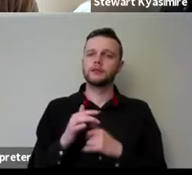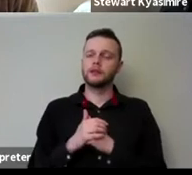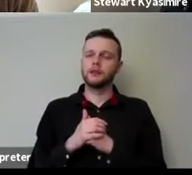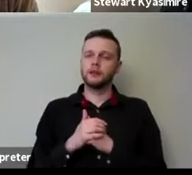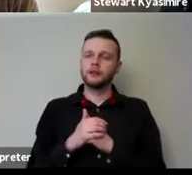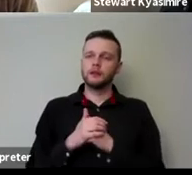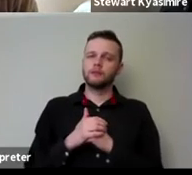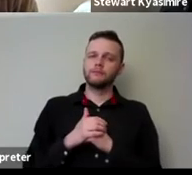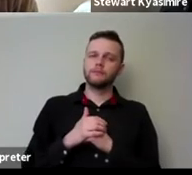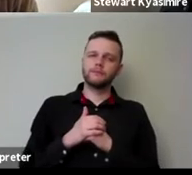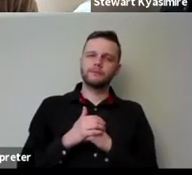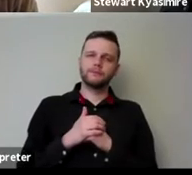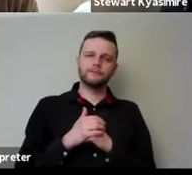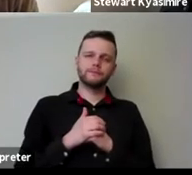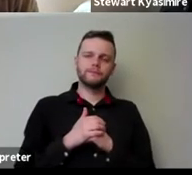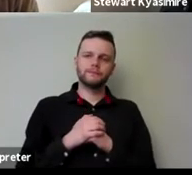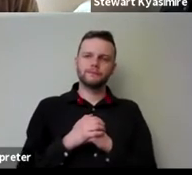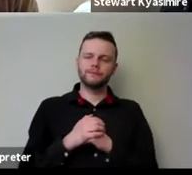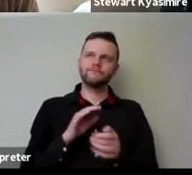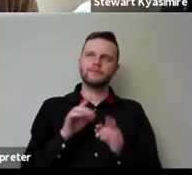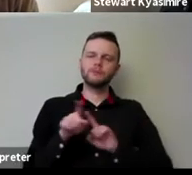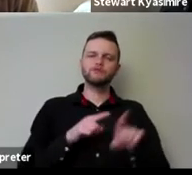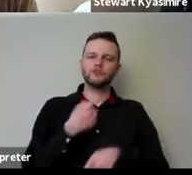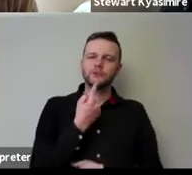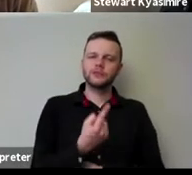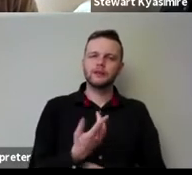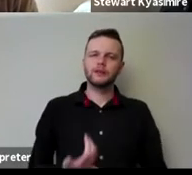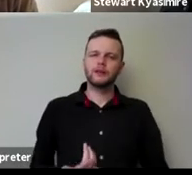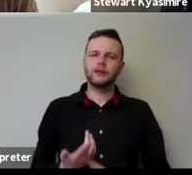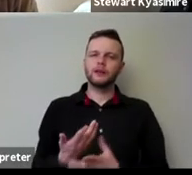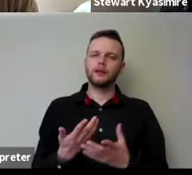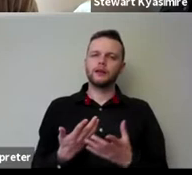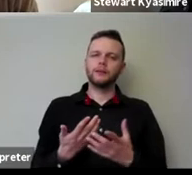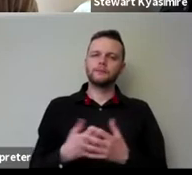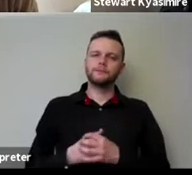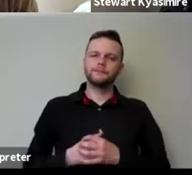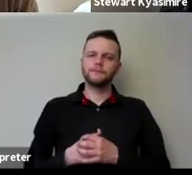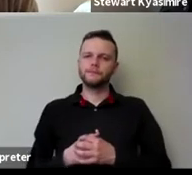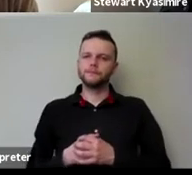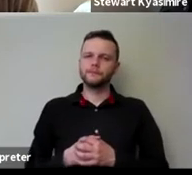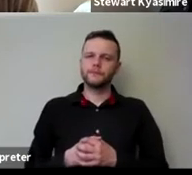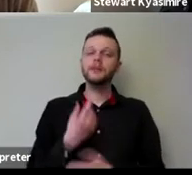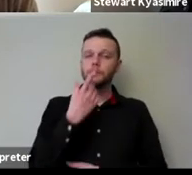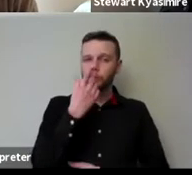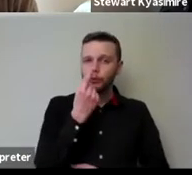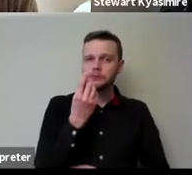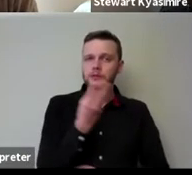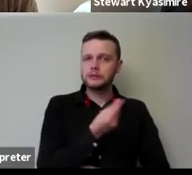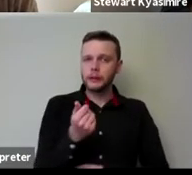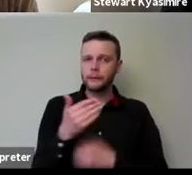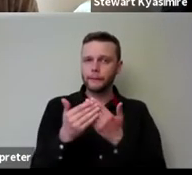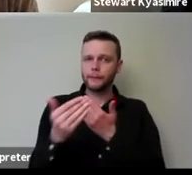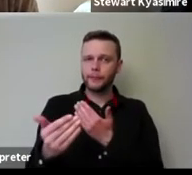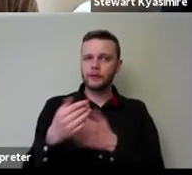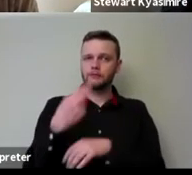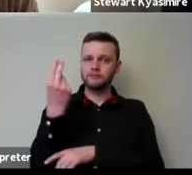you know i suppose i'm trying to say that it seems to me that well well you know it's kind of possible to some extent i suppose for artists to